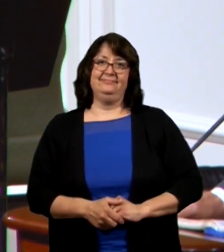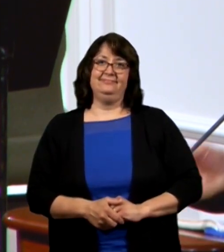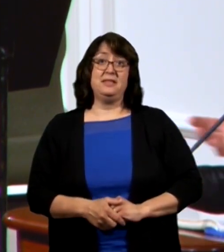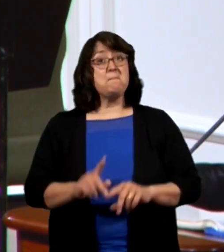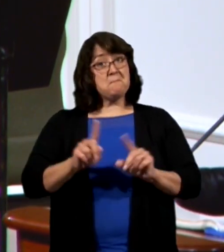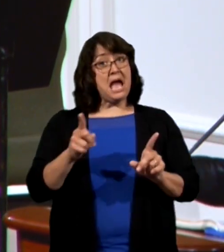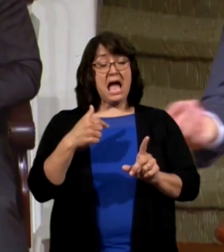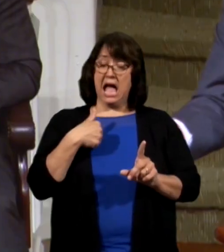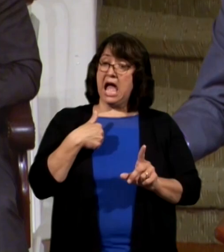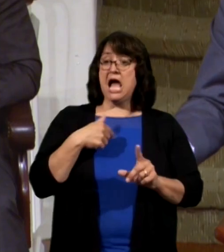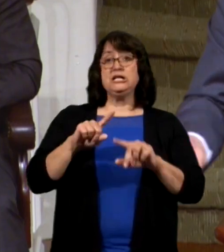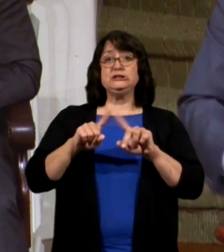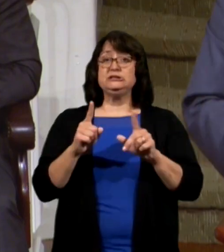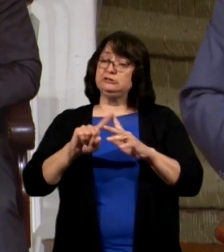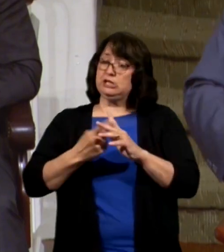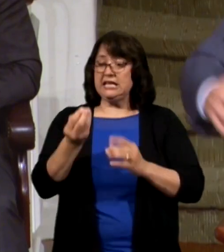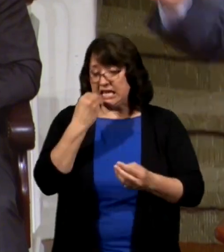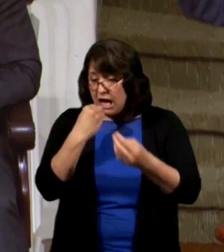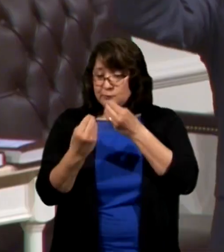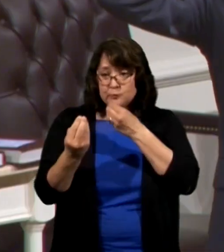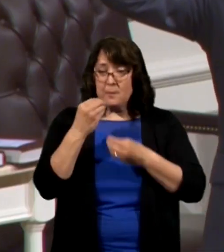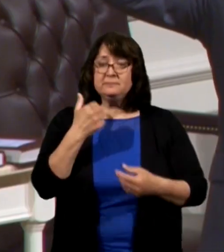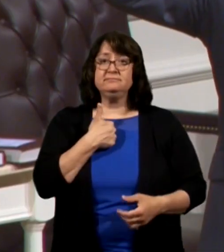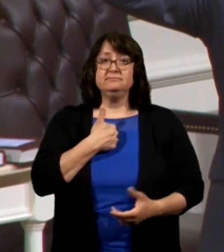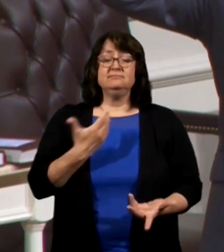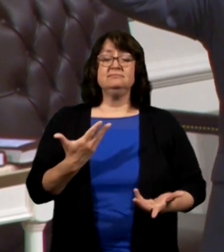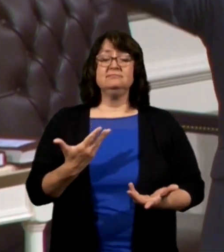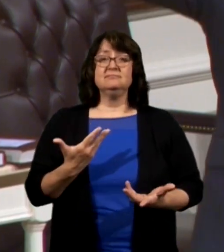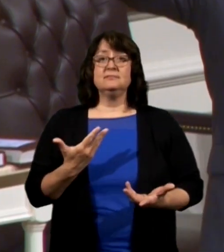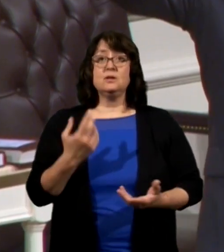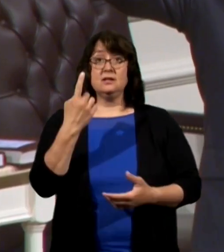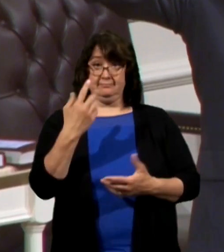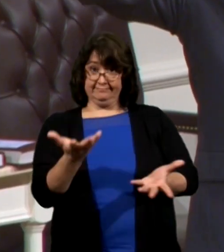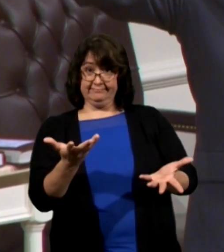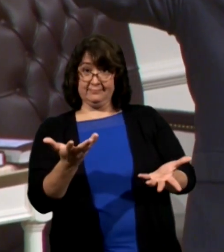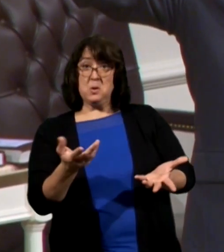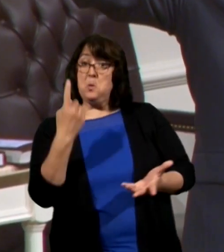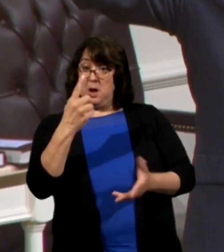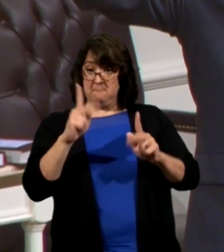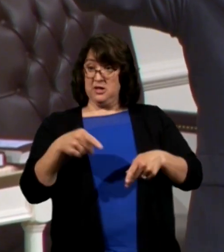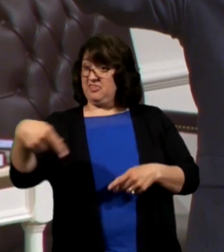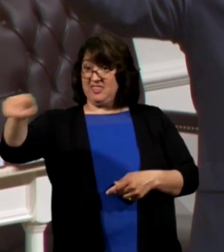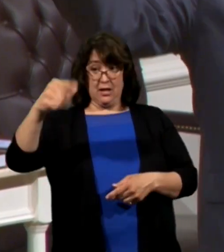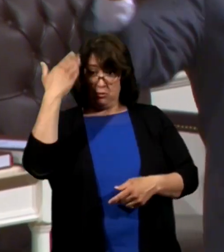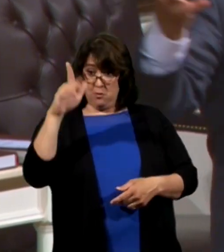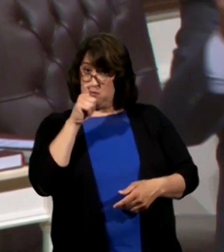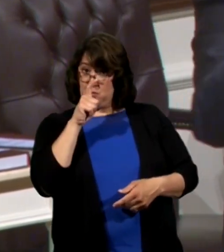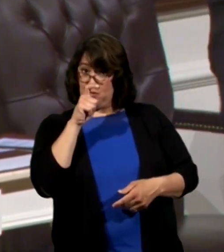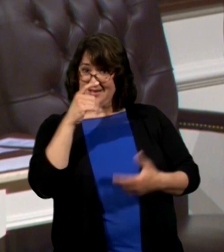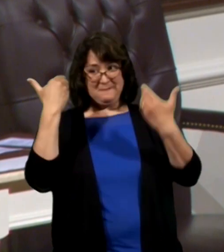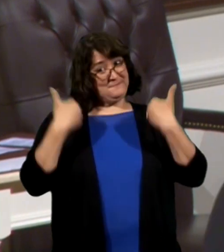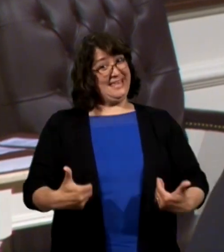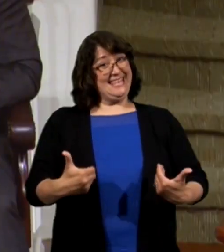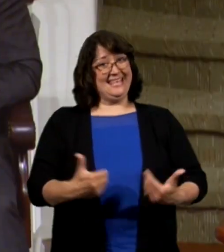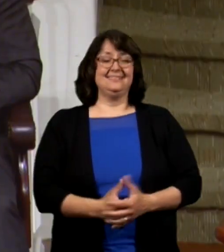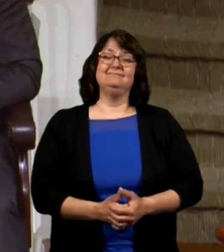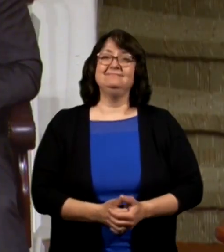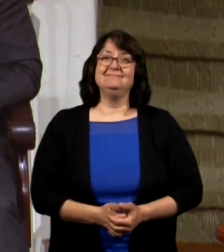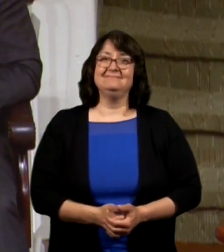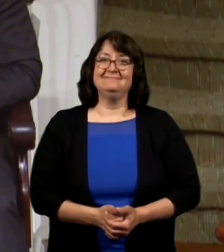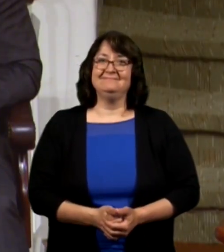but I just started eating my muffin look there's one person at the table they don't know it's me